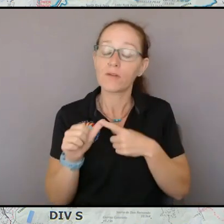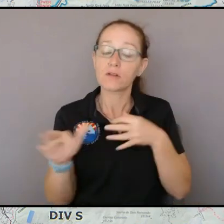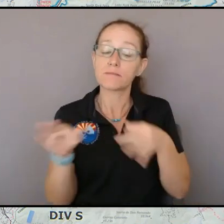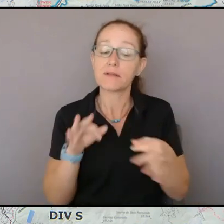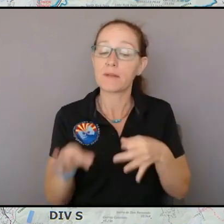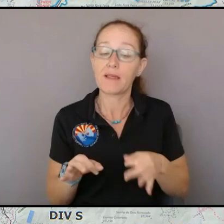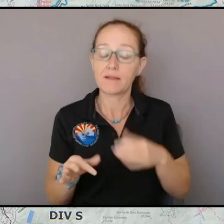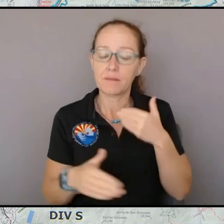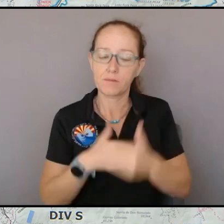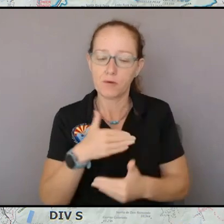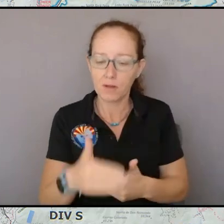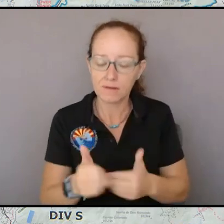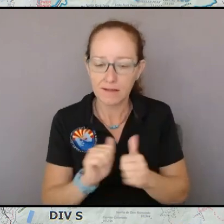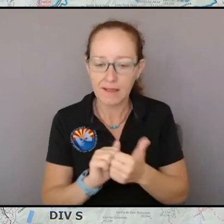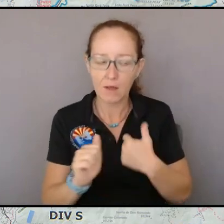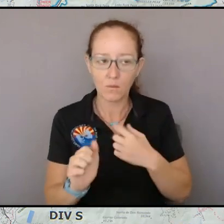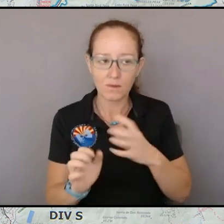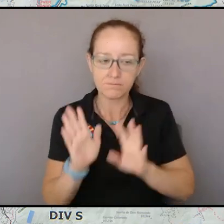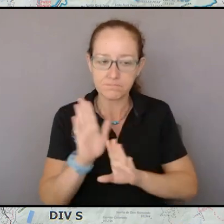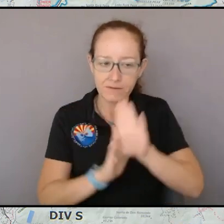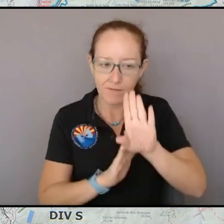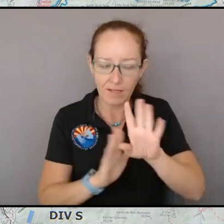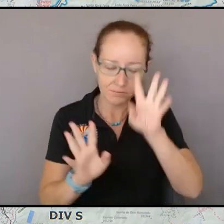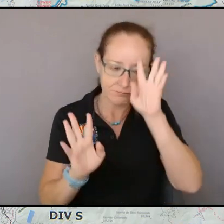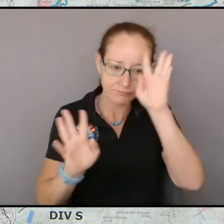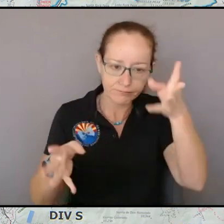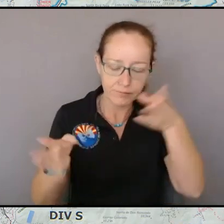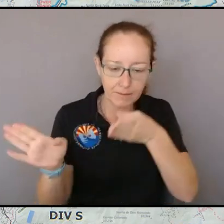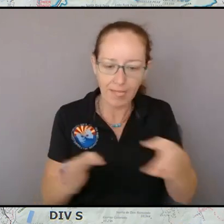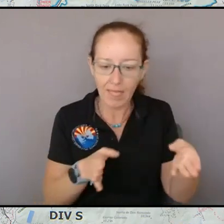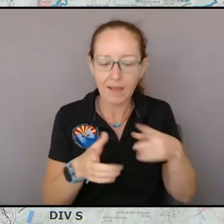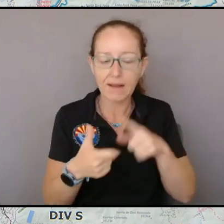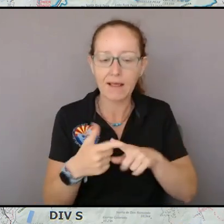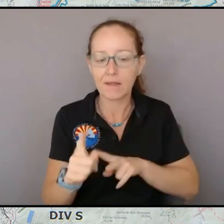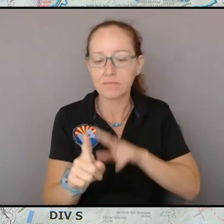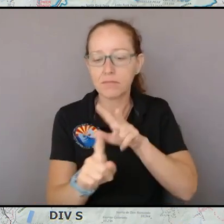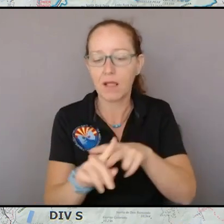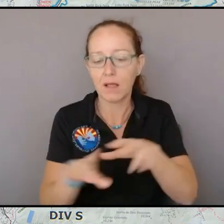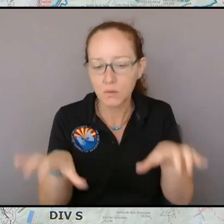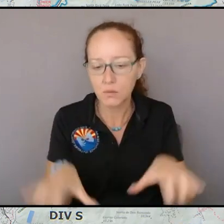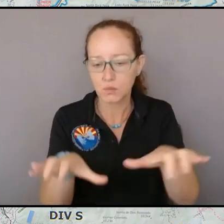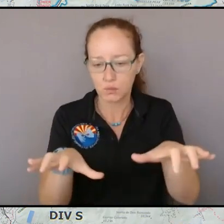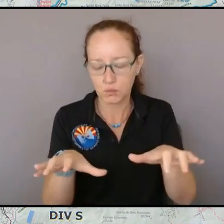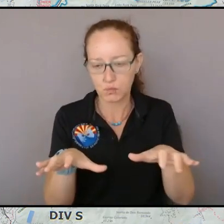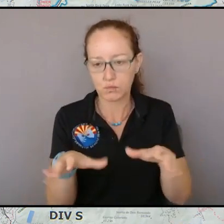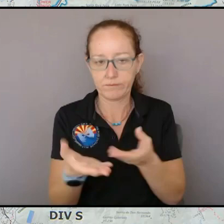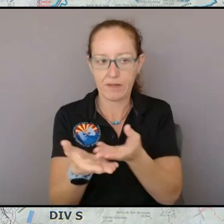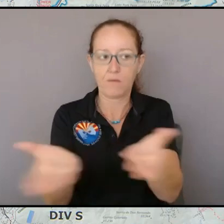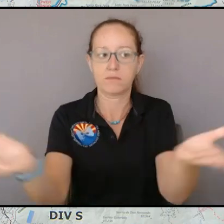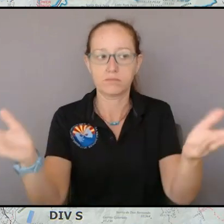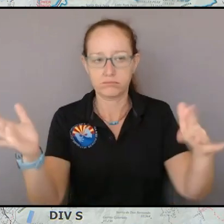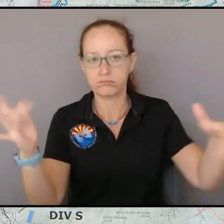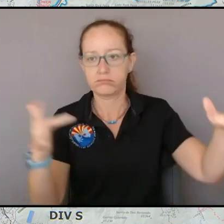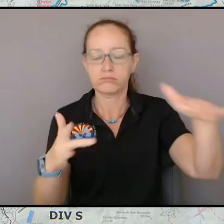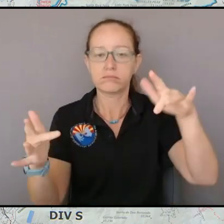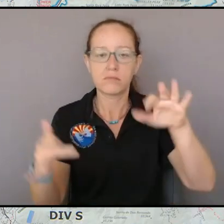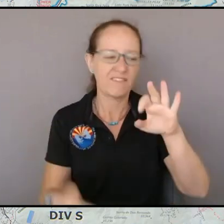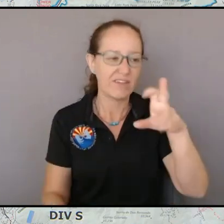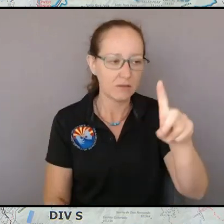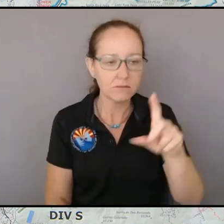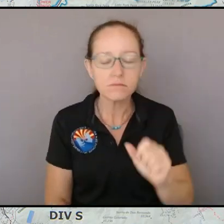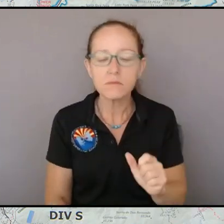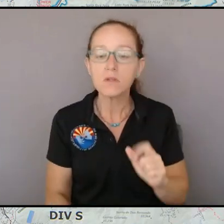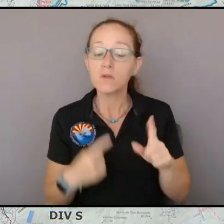and and how we execute on these plans in the field so there's a couple things that we worry about when we're making these plans